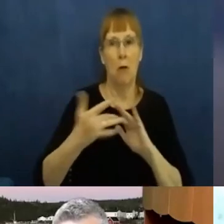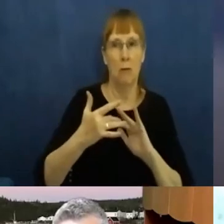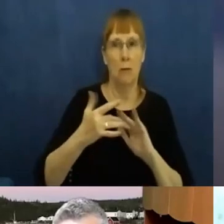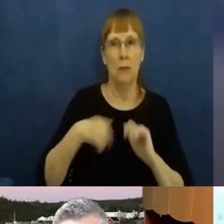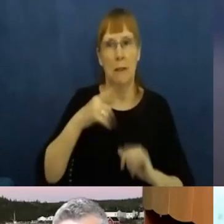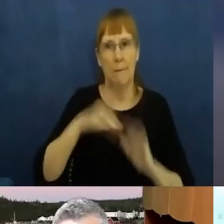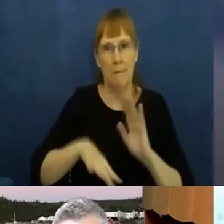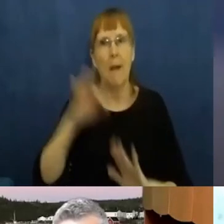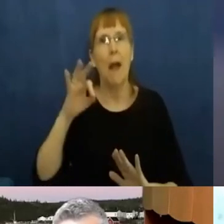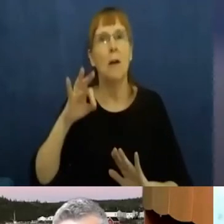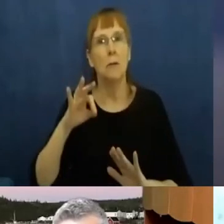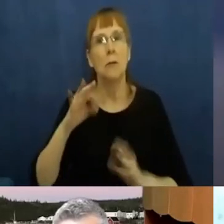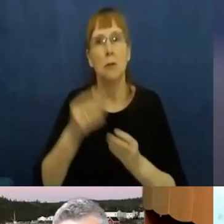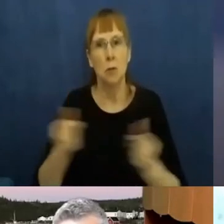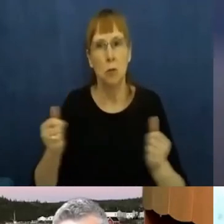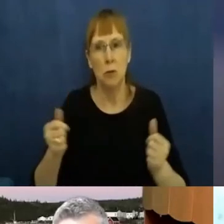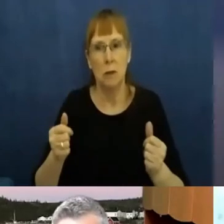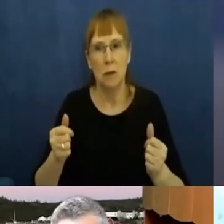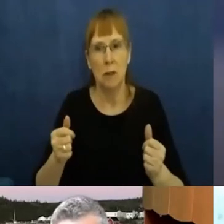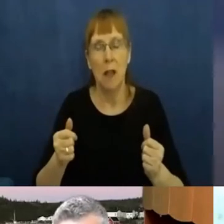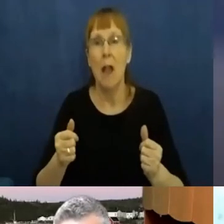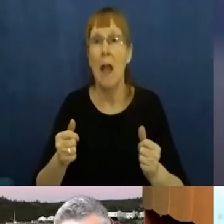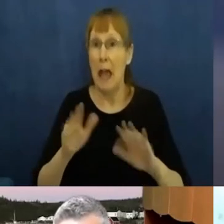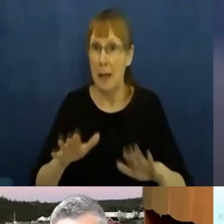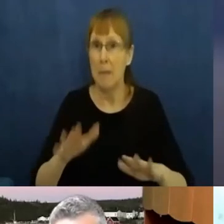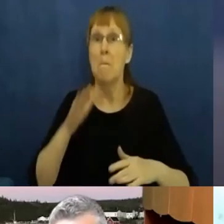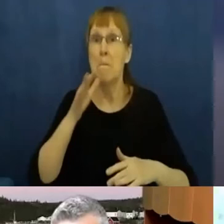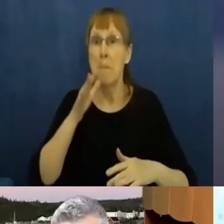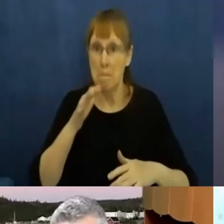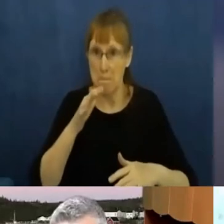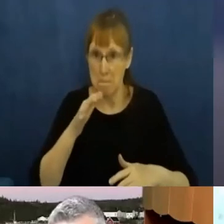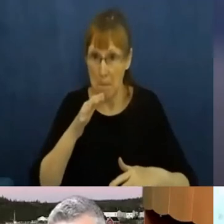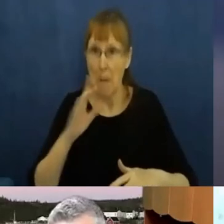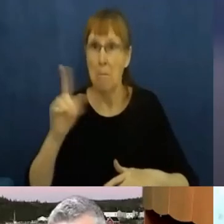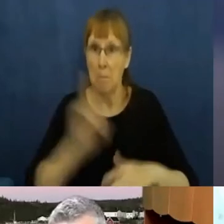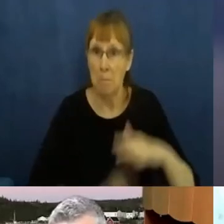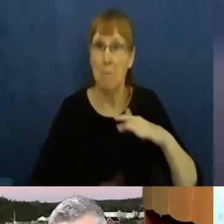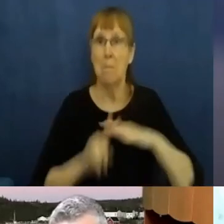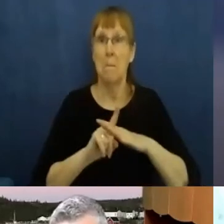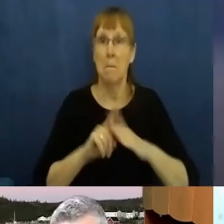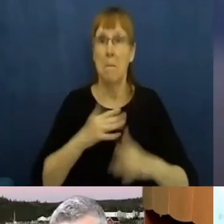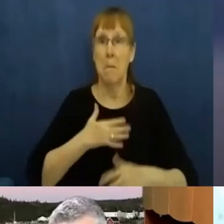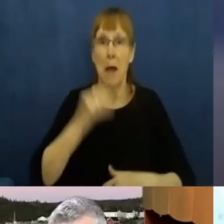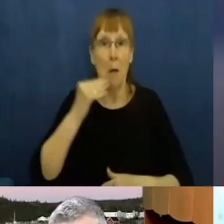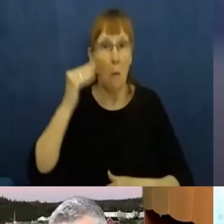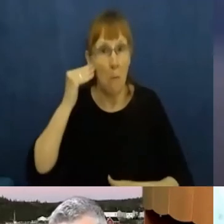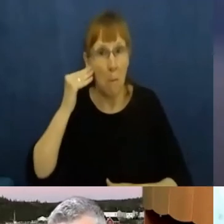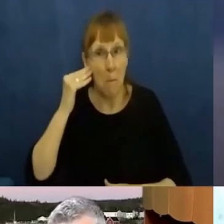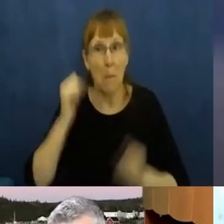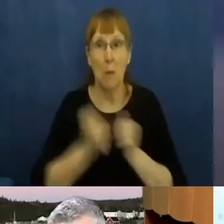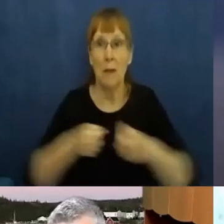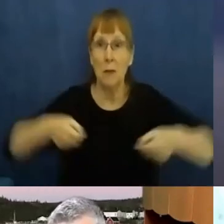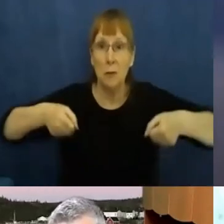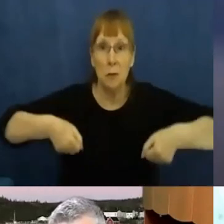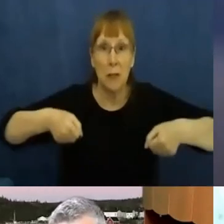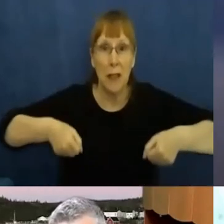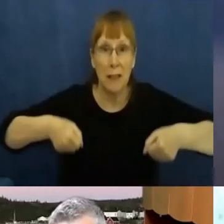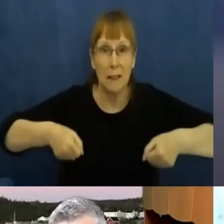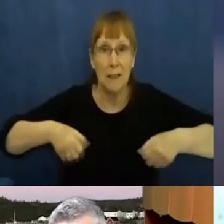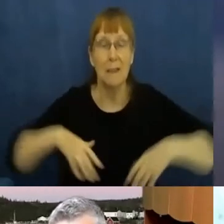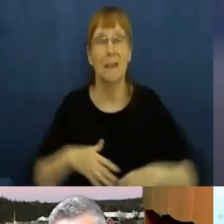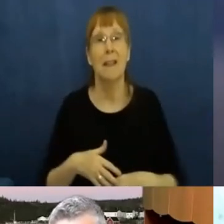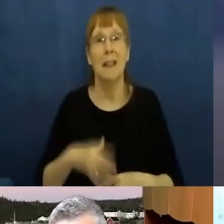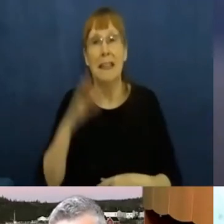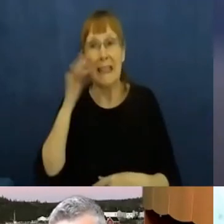behold, not long after my mother showed up at my door with her suitcases, three dogs, couple of cats and said, we live with you now.